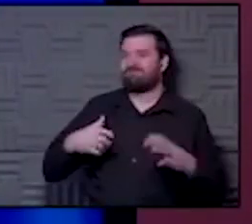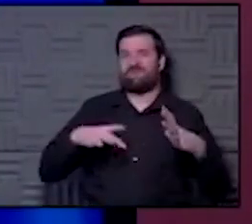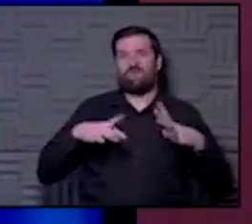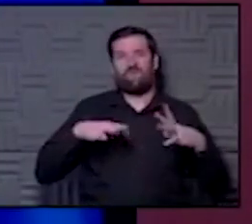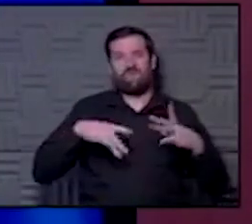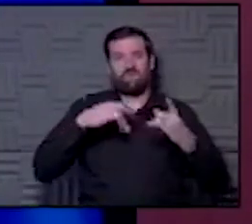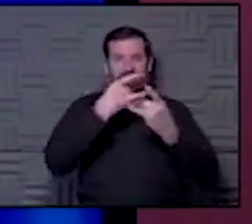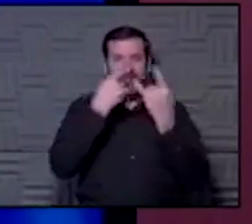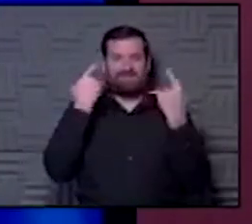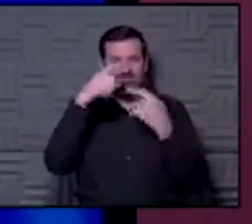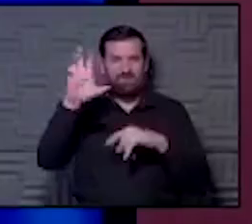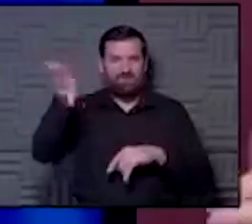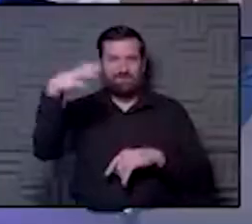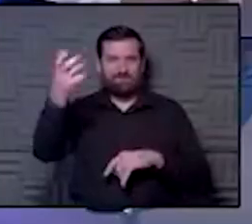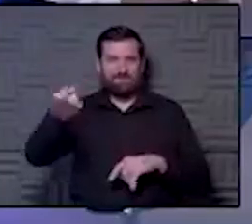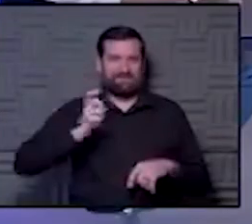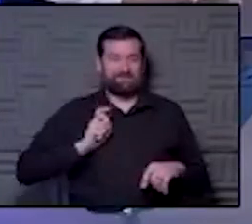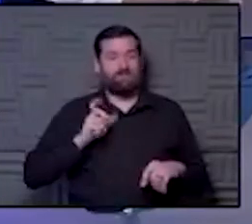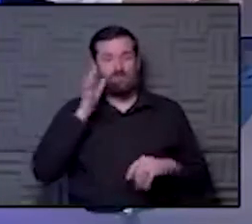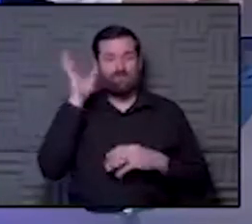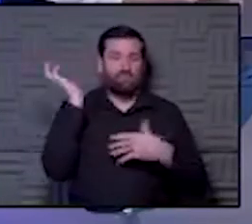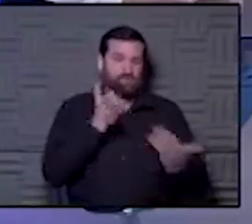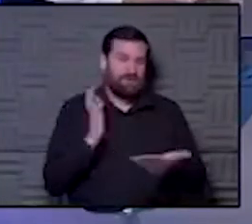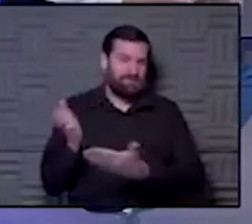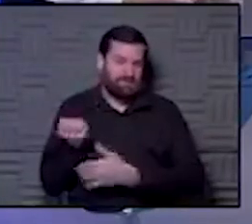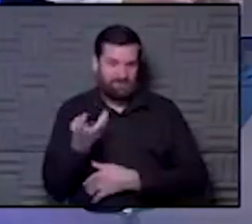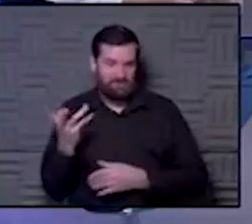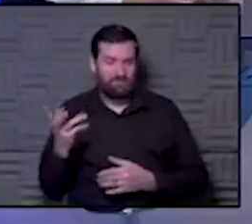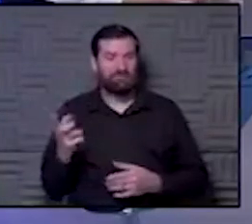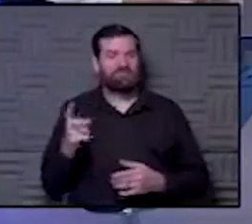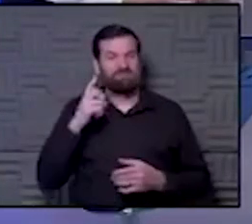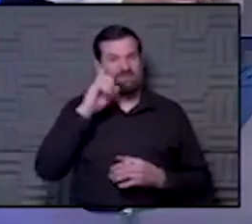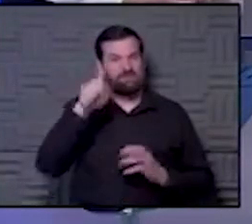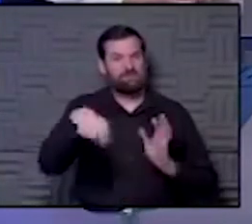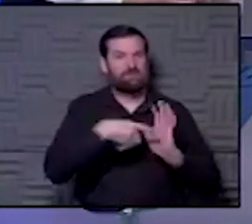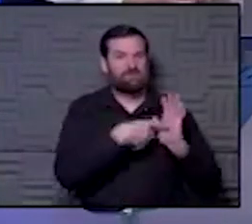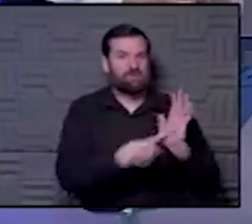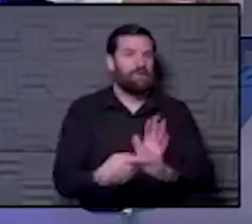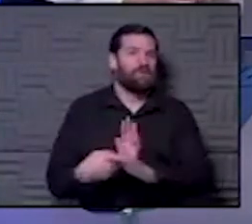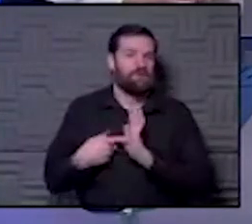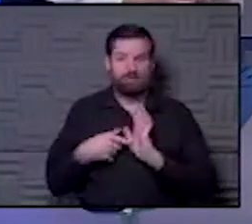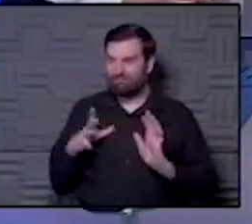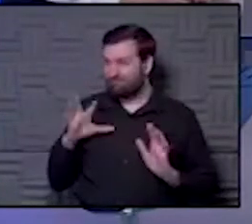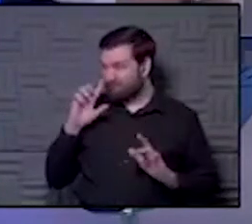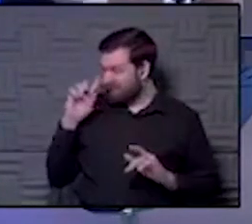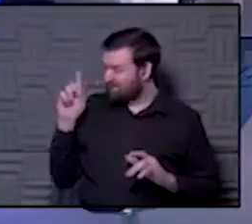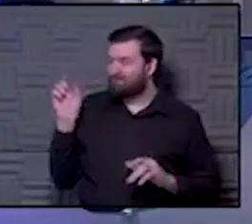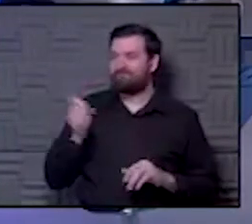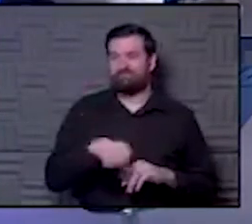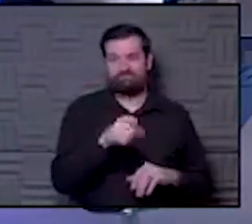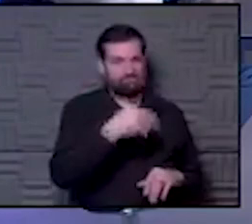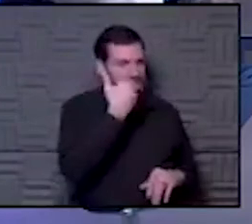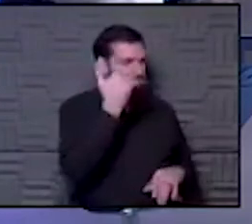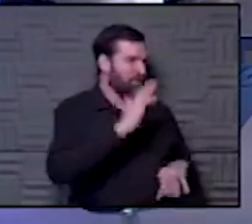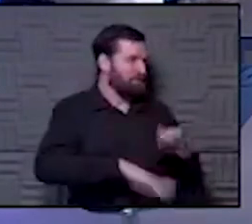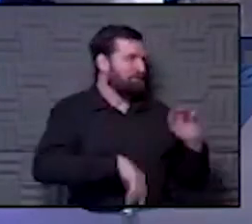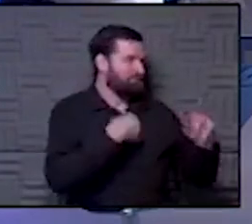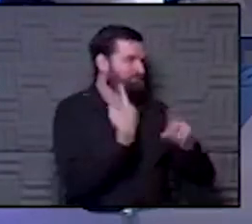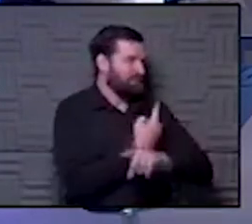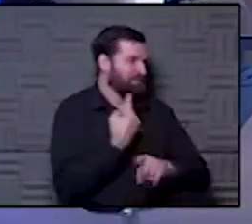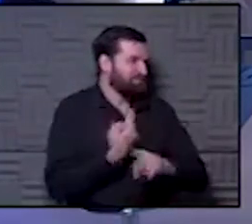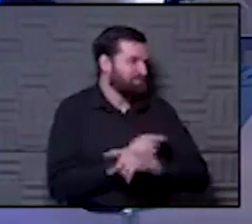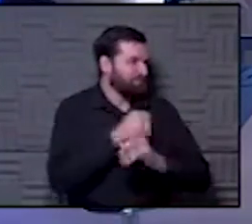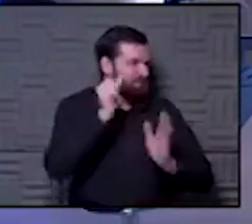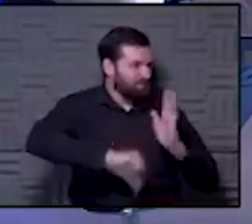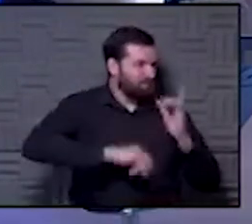masks for Christmas. I'm going to start bringing a few masks in. I think we got to show some of the cool masks we've got. What do you think? Let's do it. Just the regular surgical